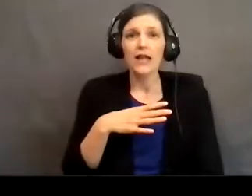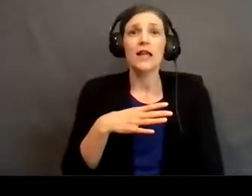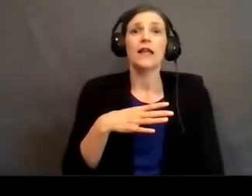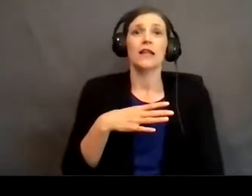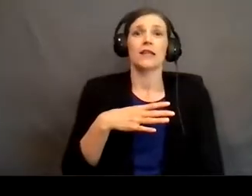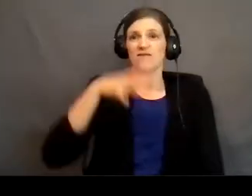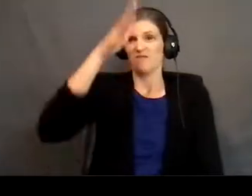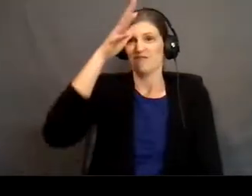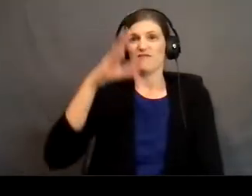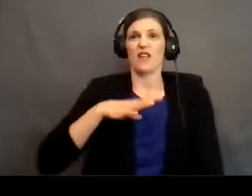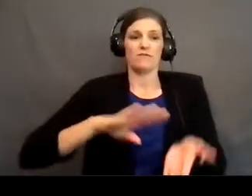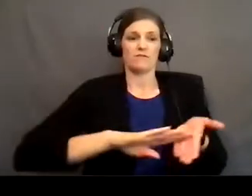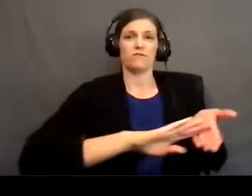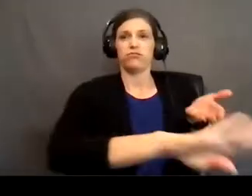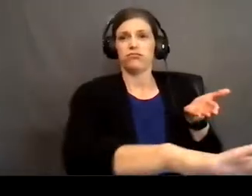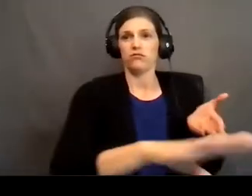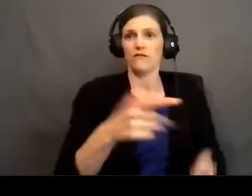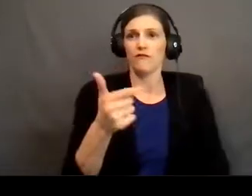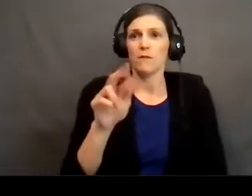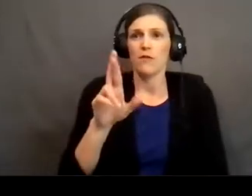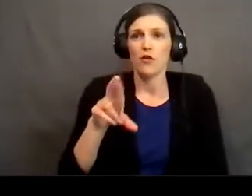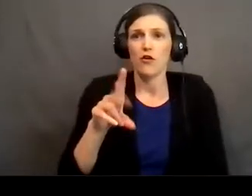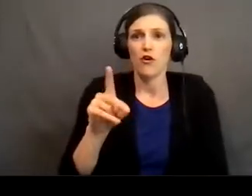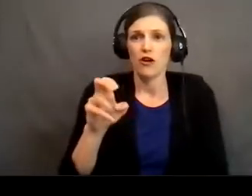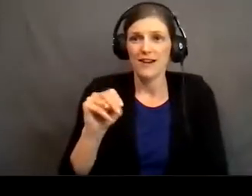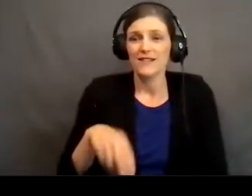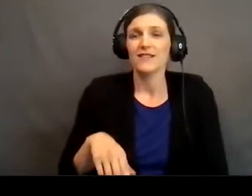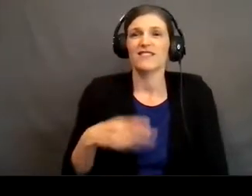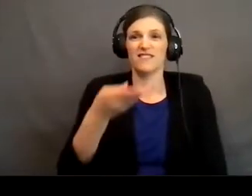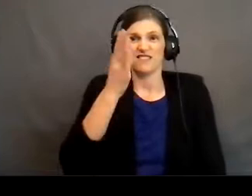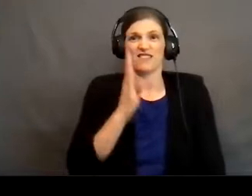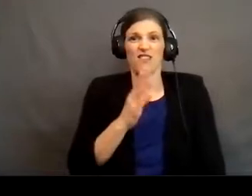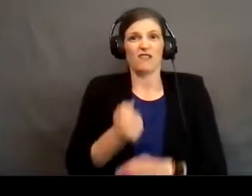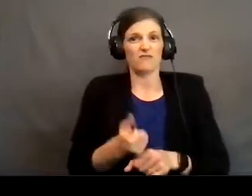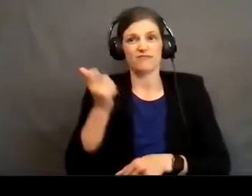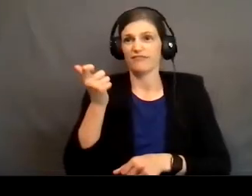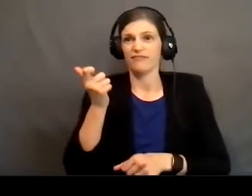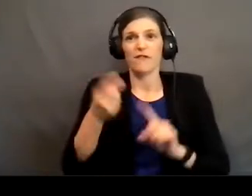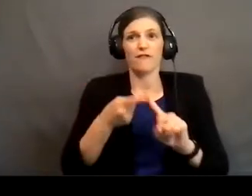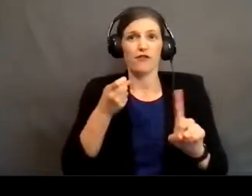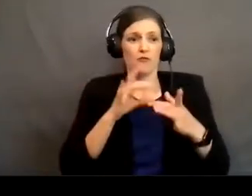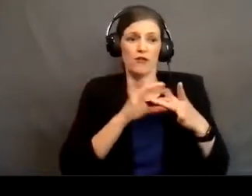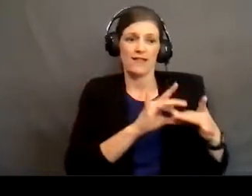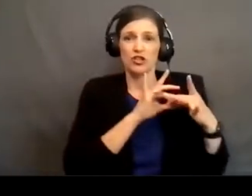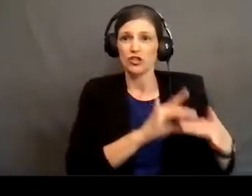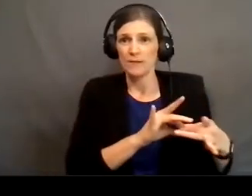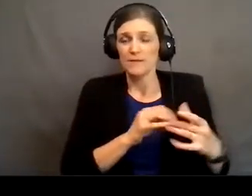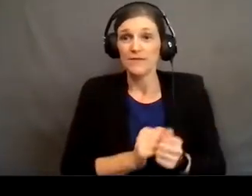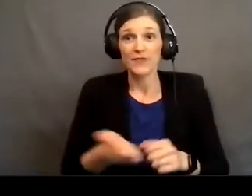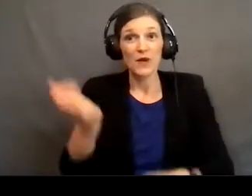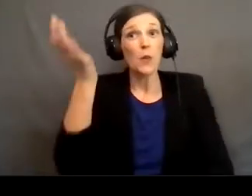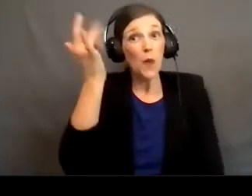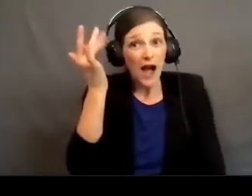man was banished from the garden. God took Him out of that relationship because